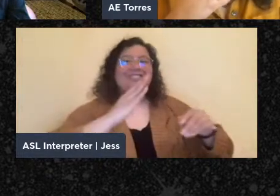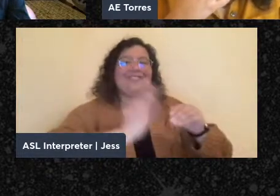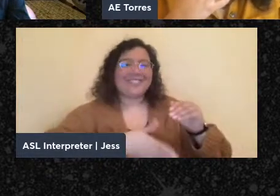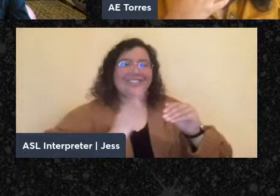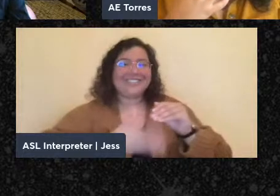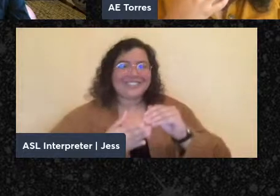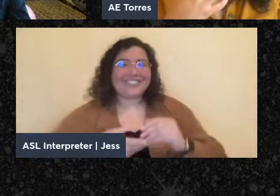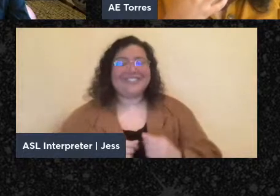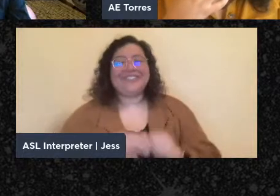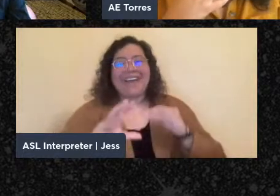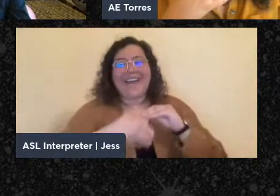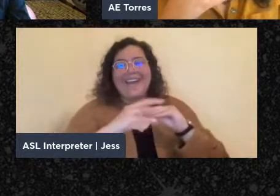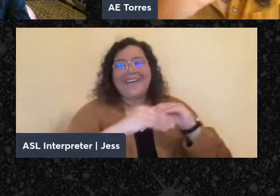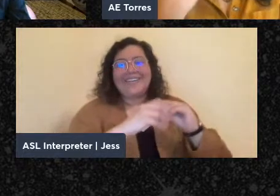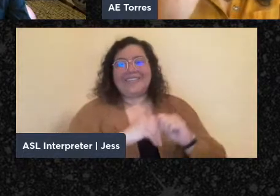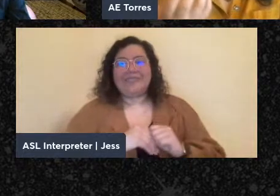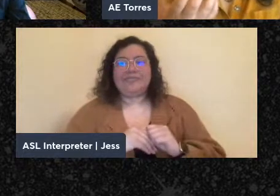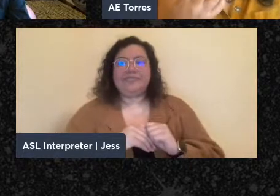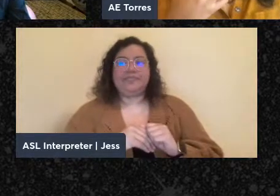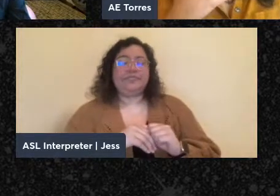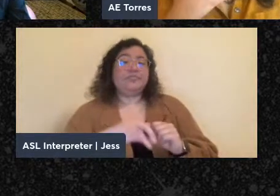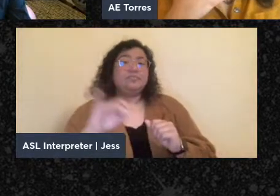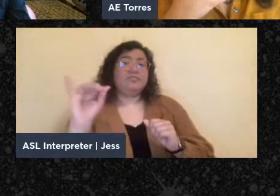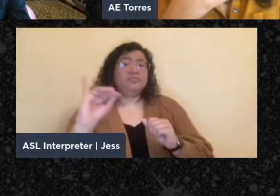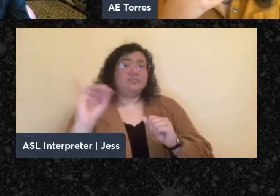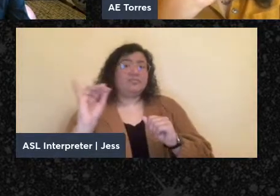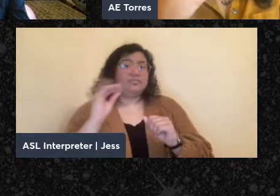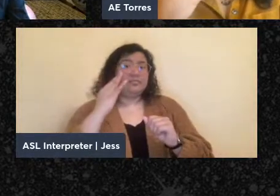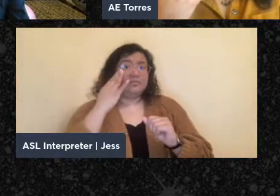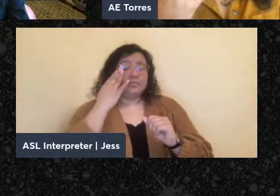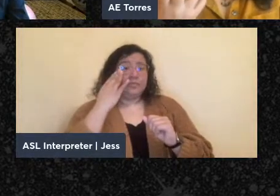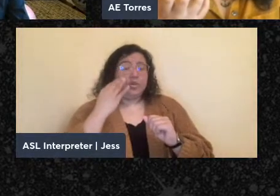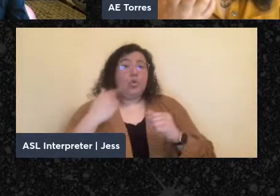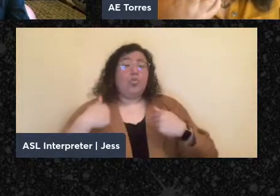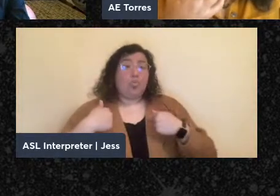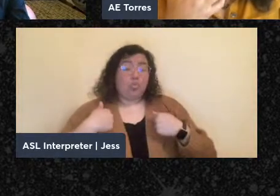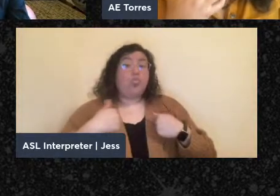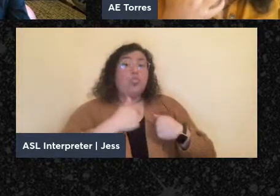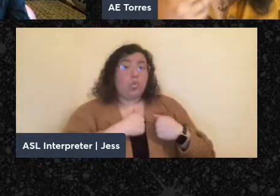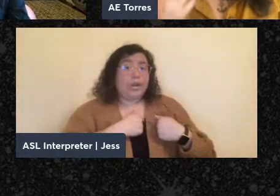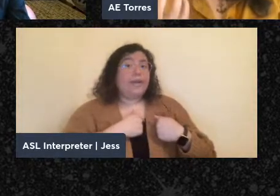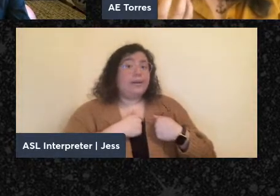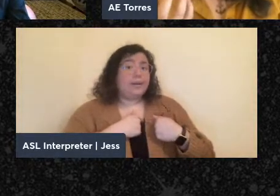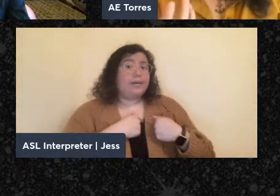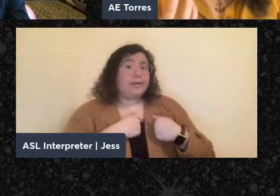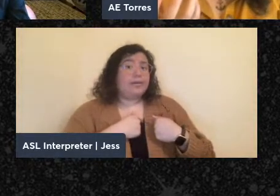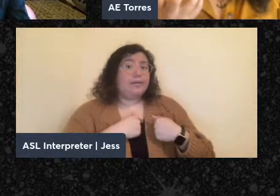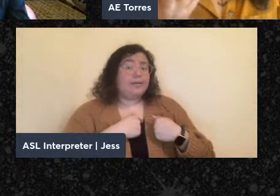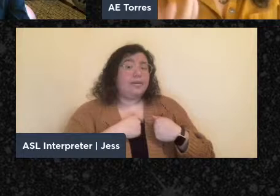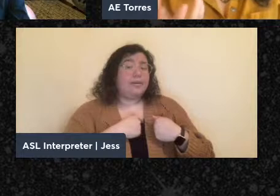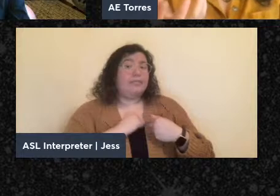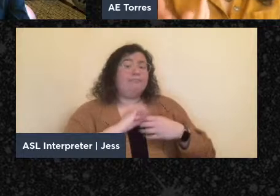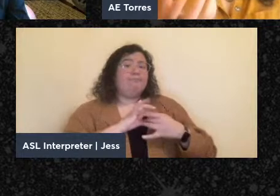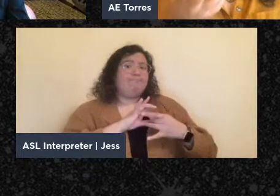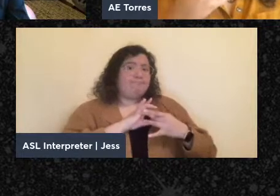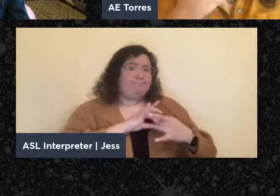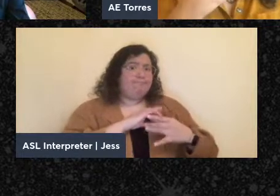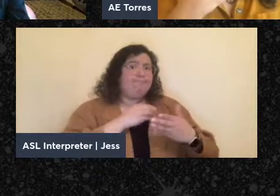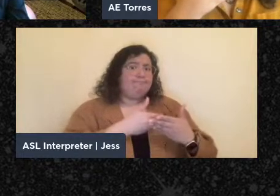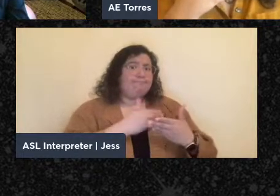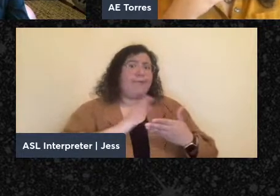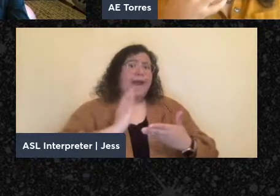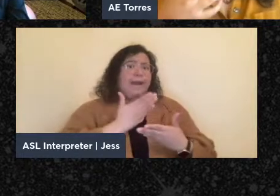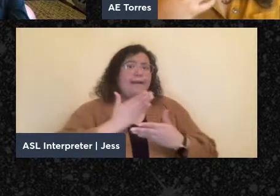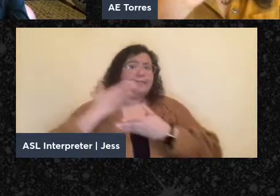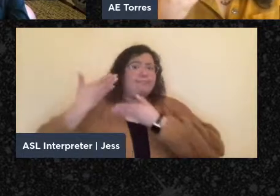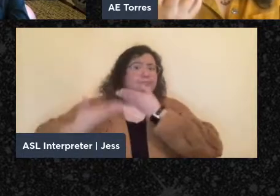And I think there's also critique, along with the attachment that we have to these genealogies.